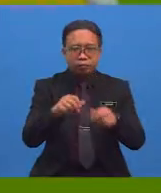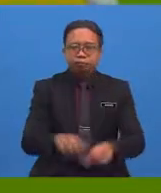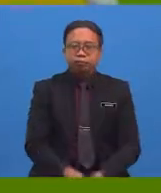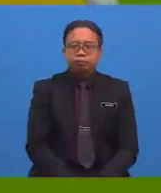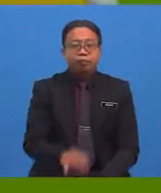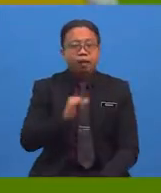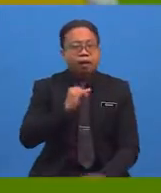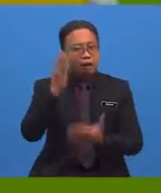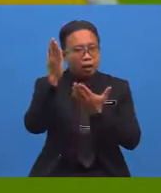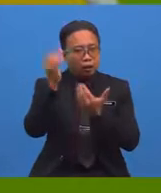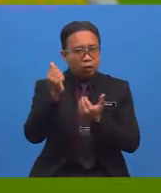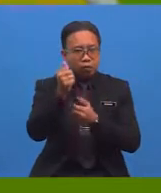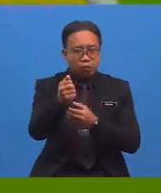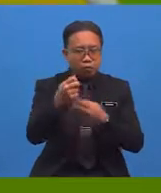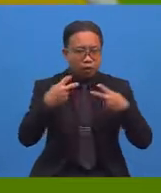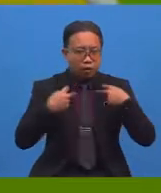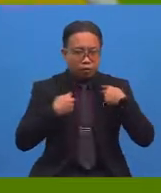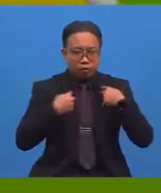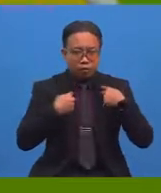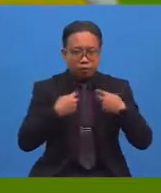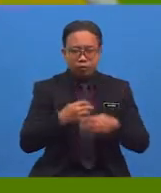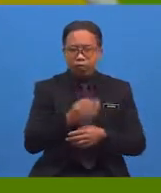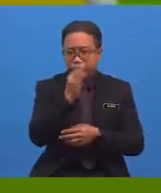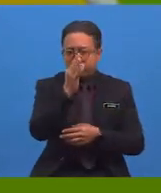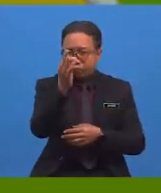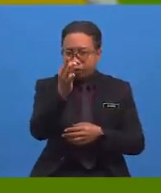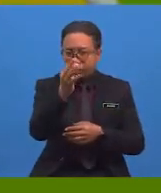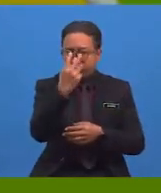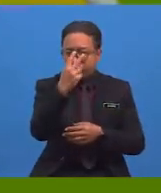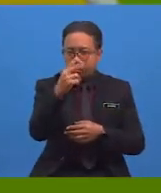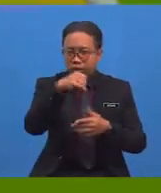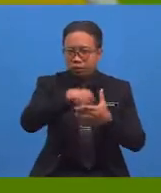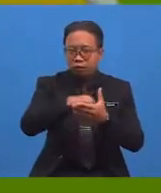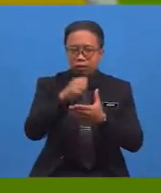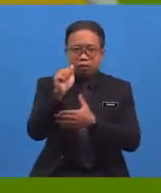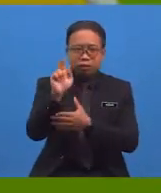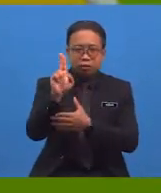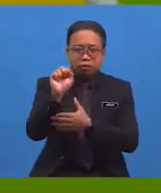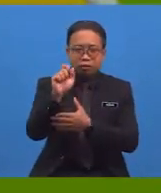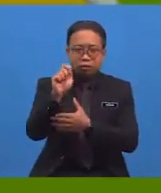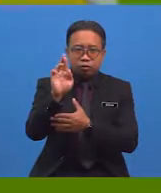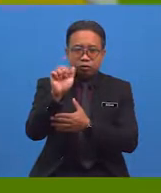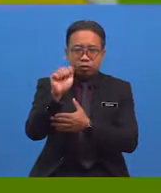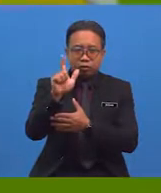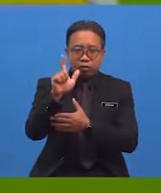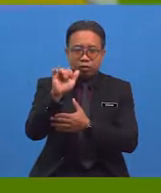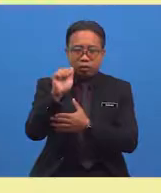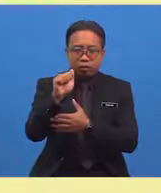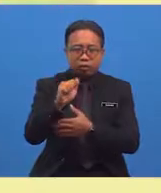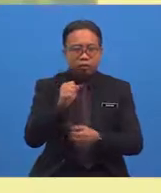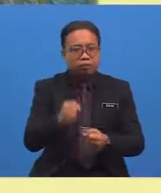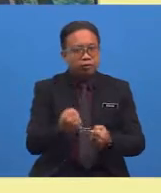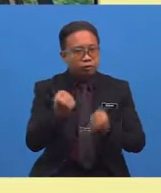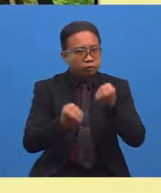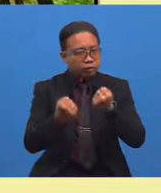I hope you are having fun looking at places in Australia with me. Shall we drive to the